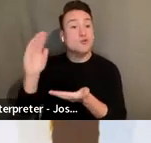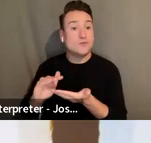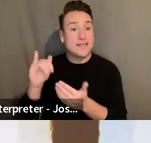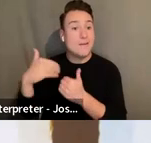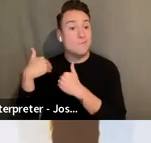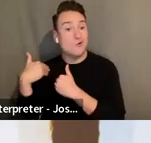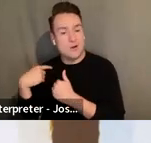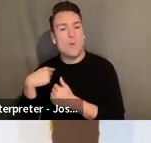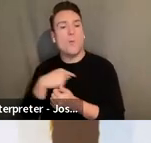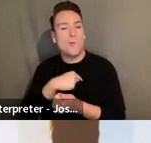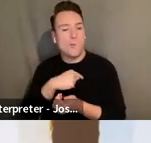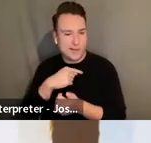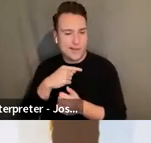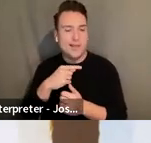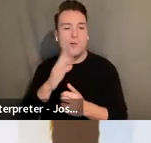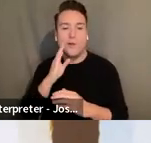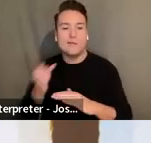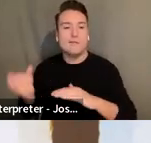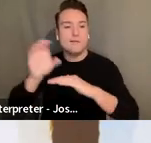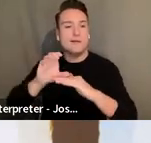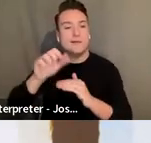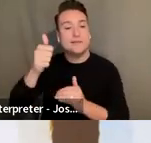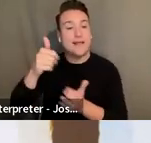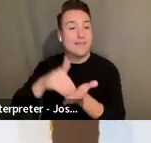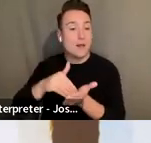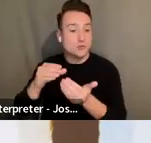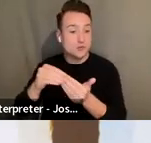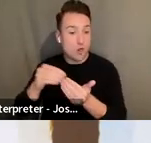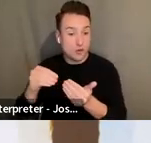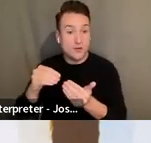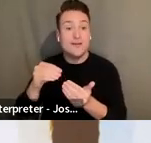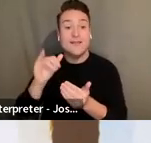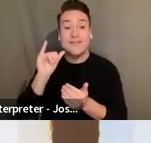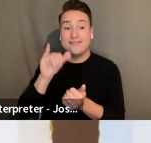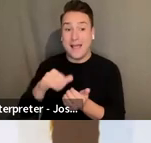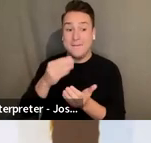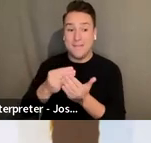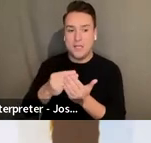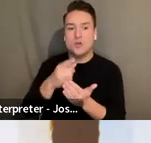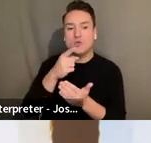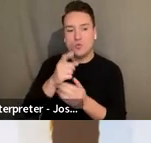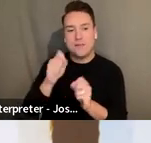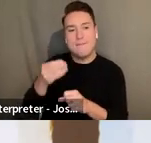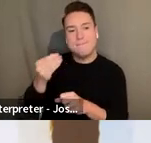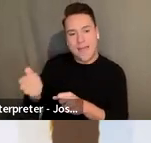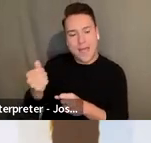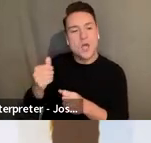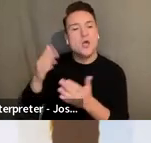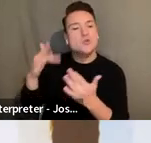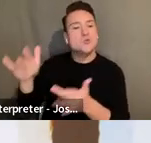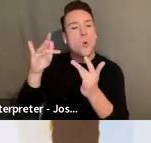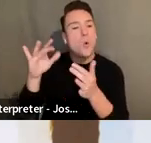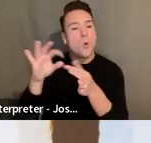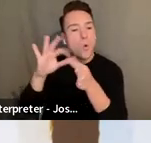$10,000 on top of your grant funding, which can be used to support a tour coordinator and or touring support,